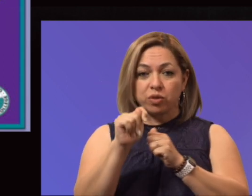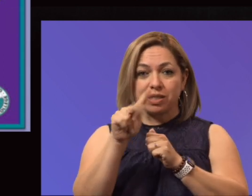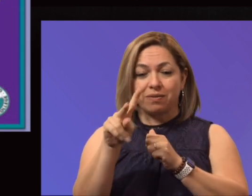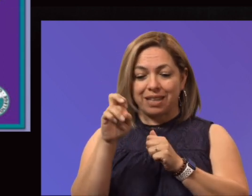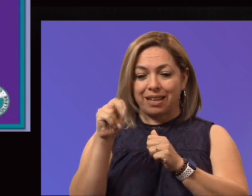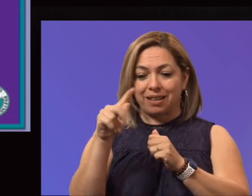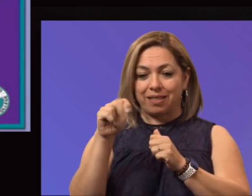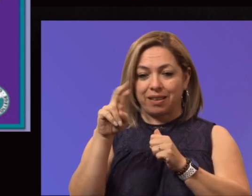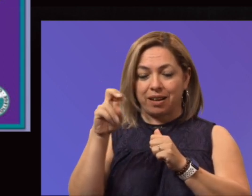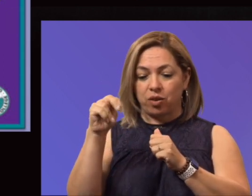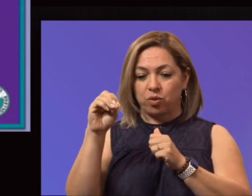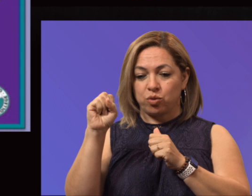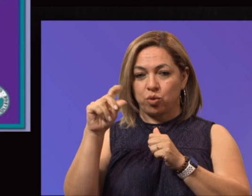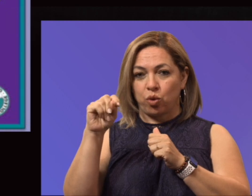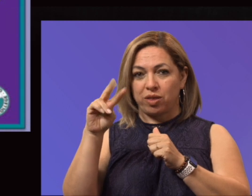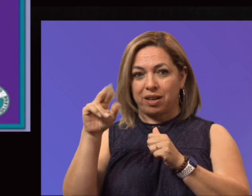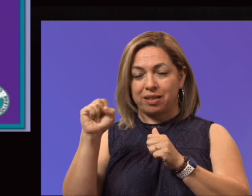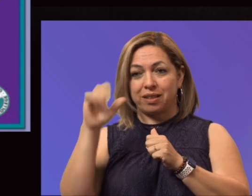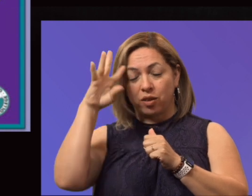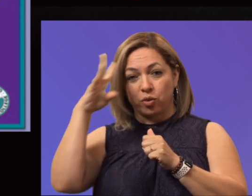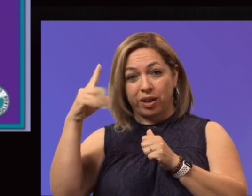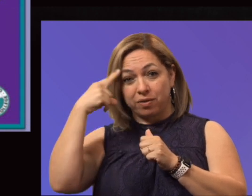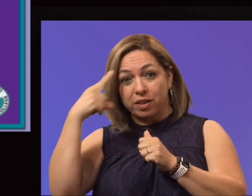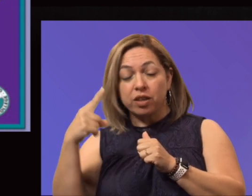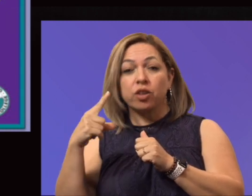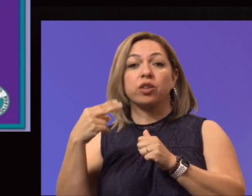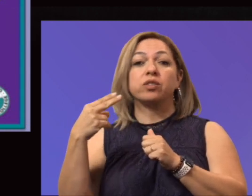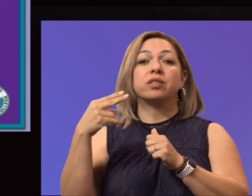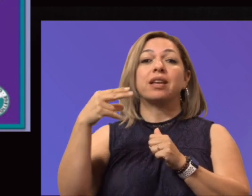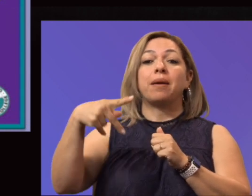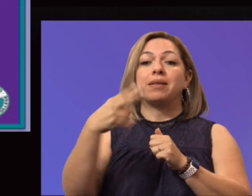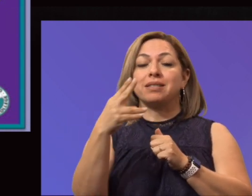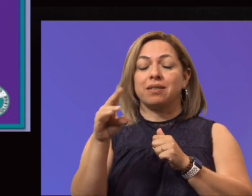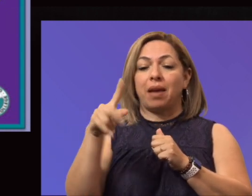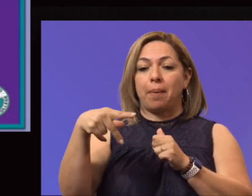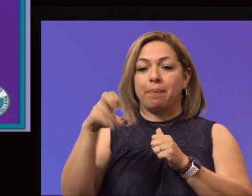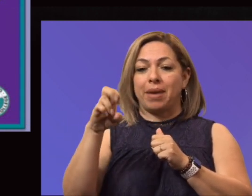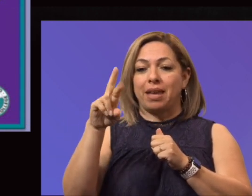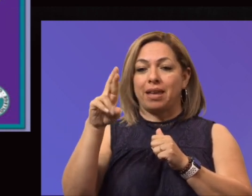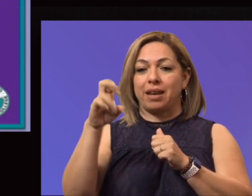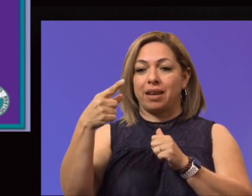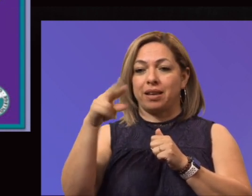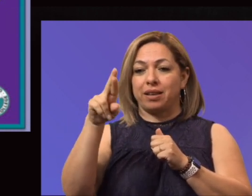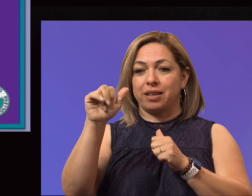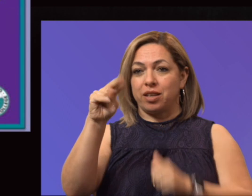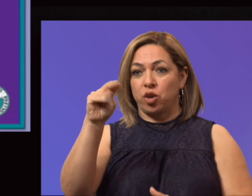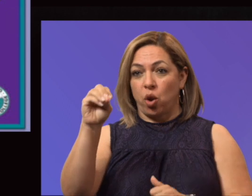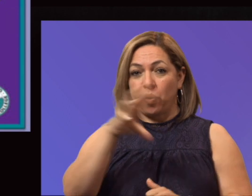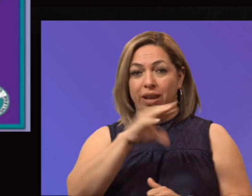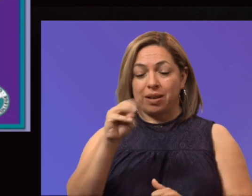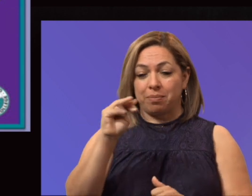faculty member, Dr. Silvia Peregrino and Miguel Valenzuela. They recorded audio pieces for podcasts and video